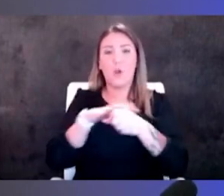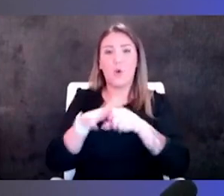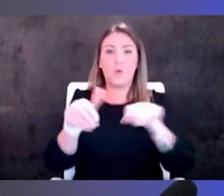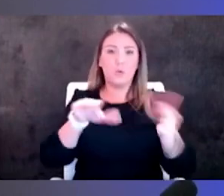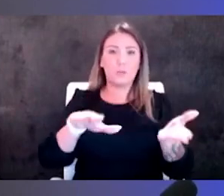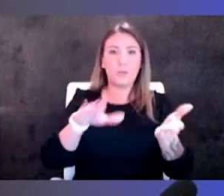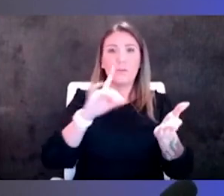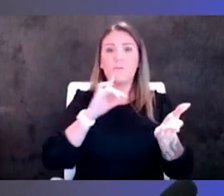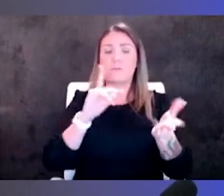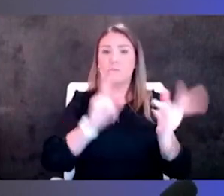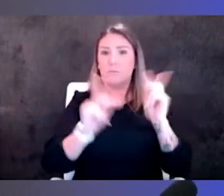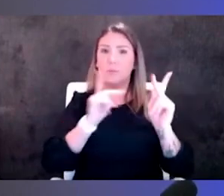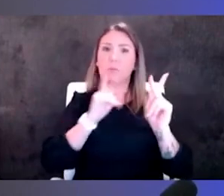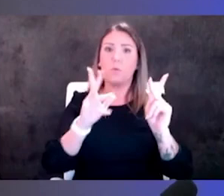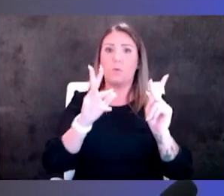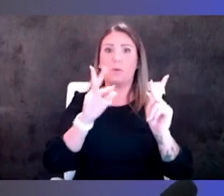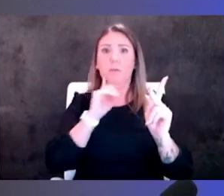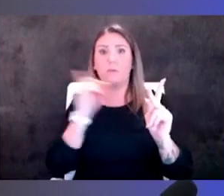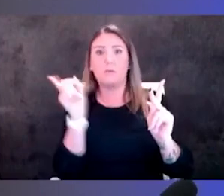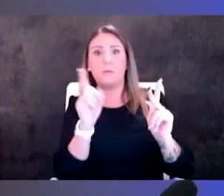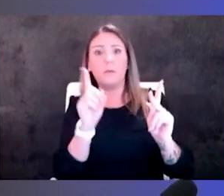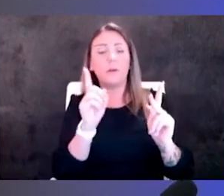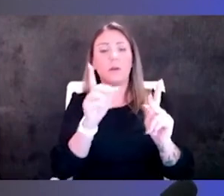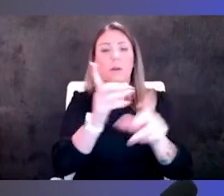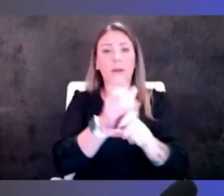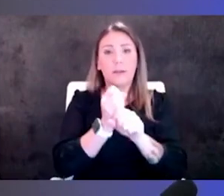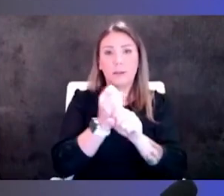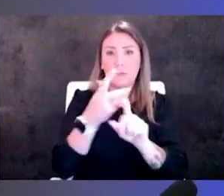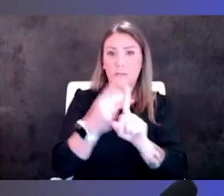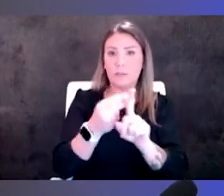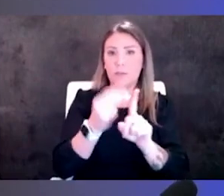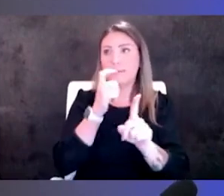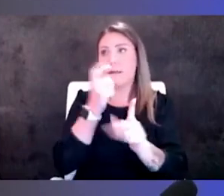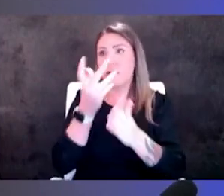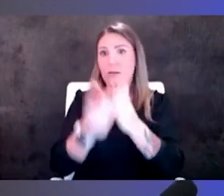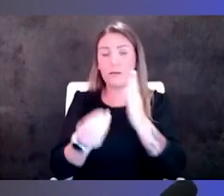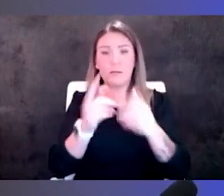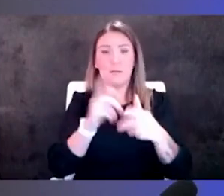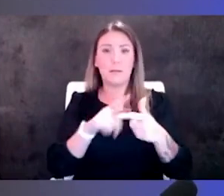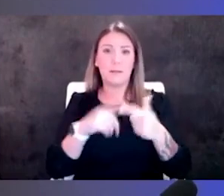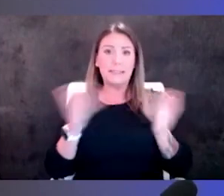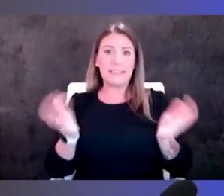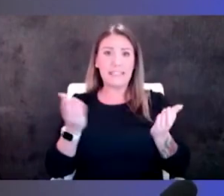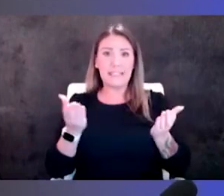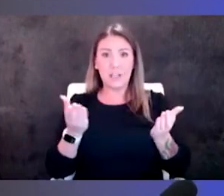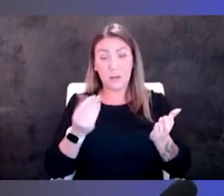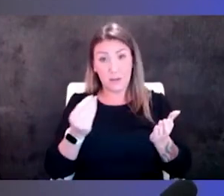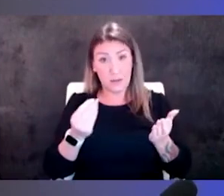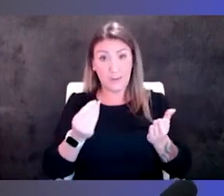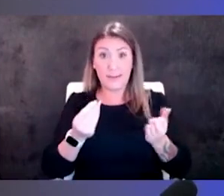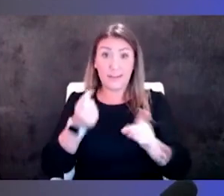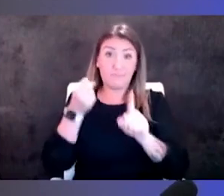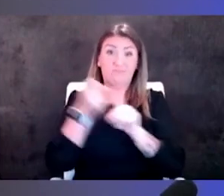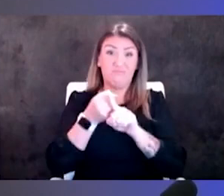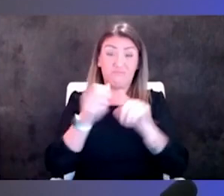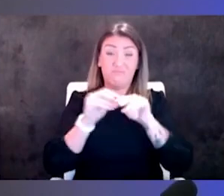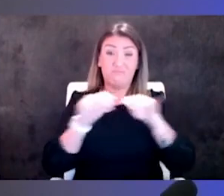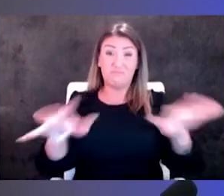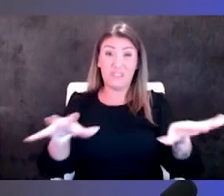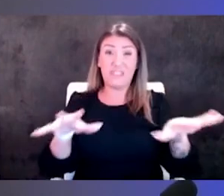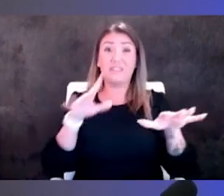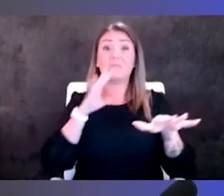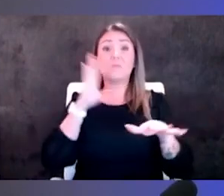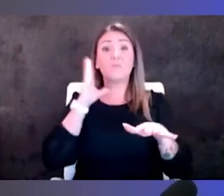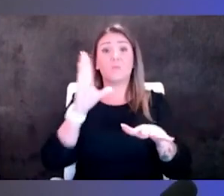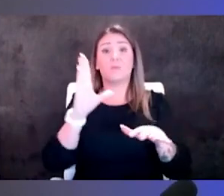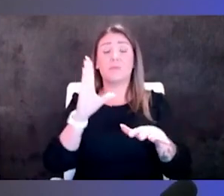a little bit more attention that it isn't going away yeah and it's it's here it's a pandemic yeah it's going to continue to mutate we're going to